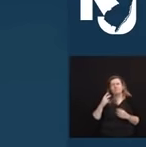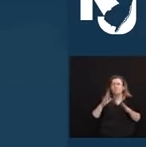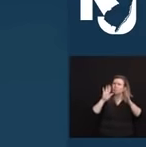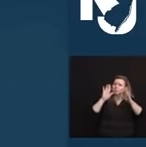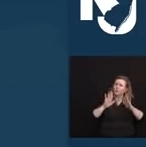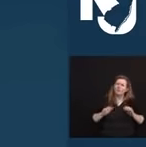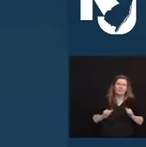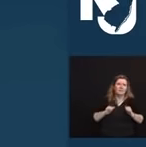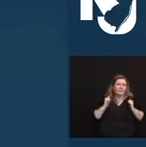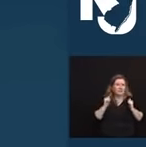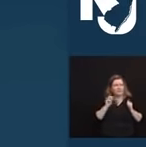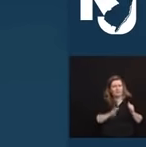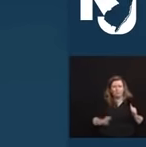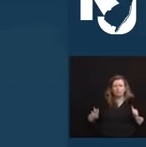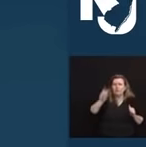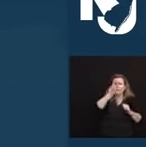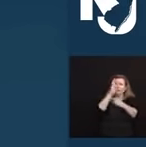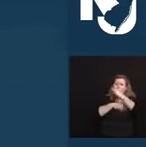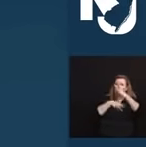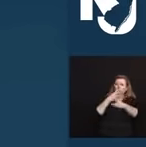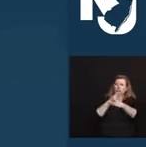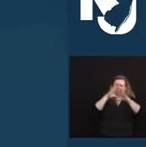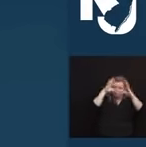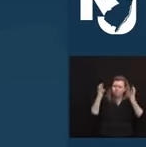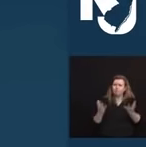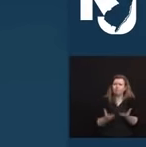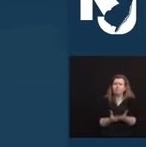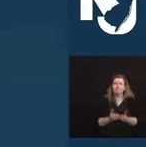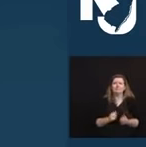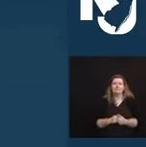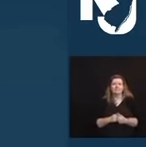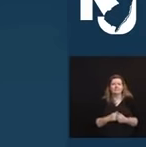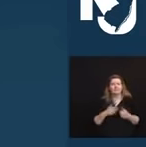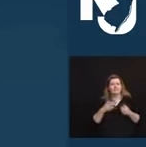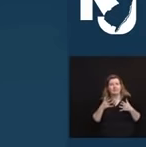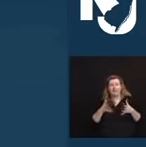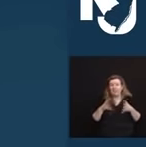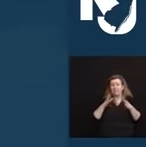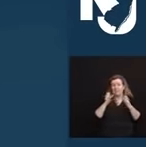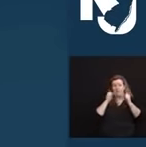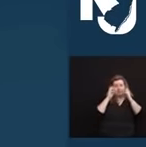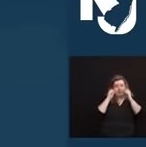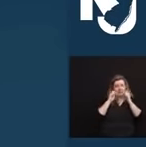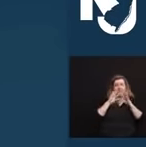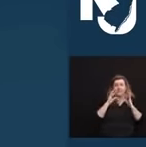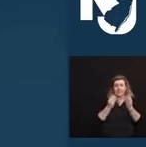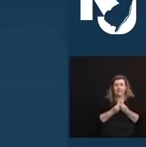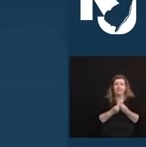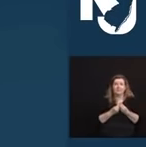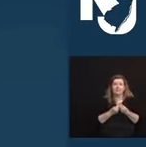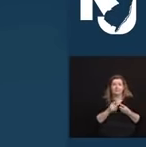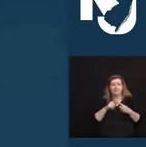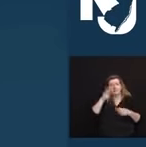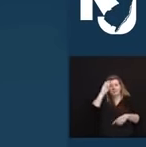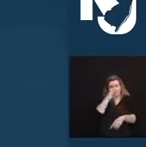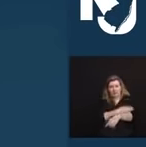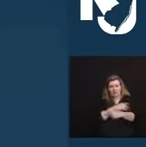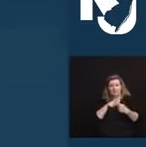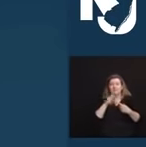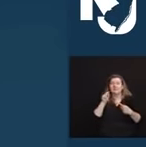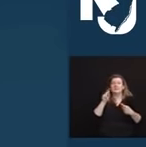So Evelyn now leaves her behind her tremendous family. Son, Steve, and daughter-in-law,